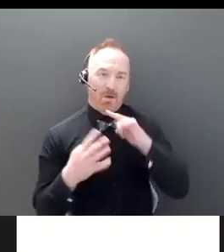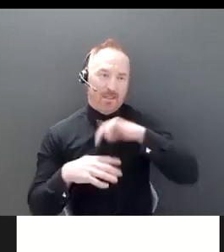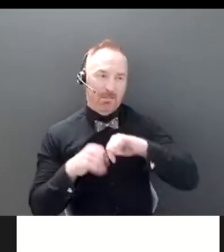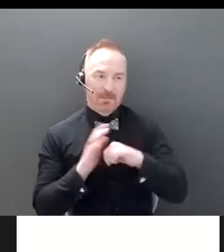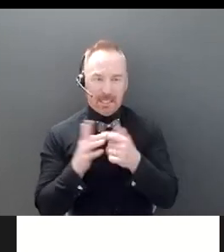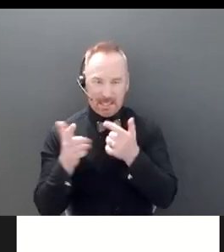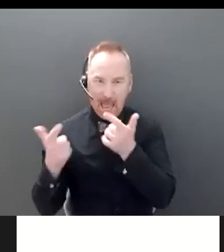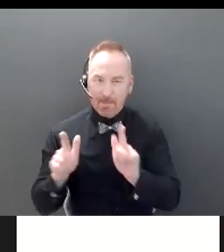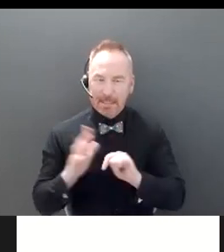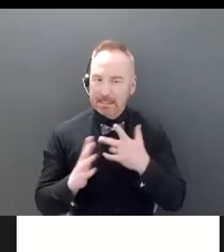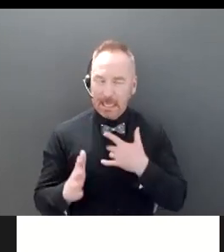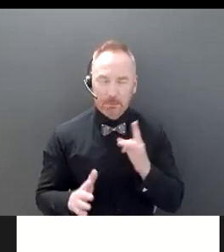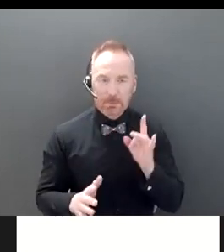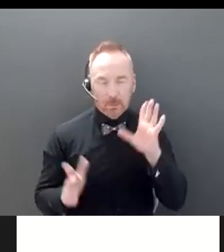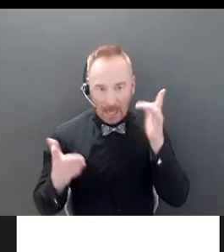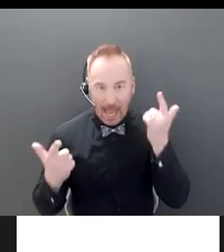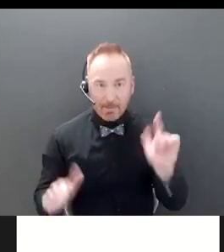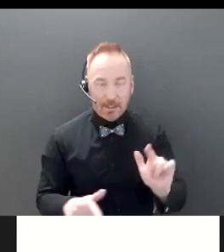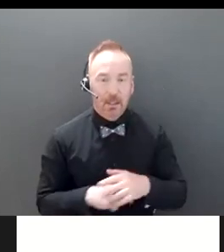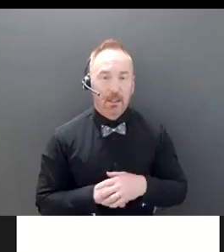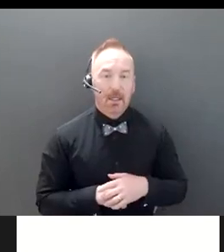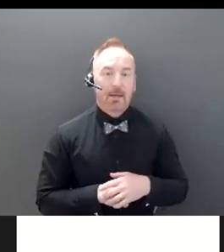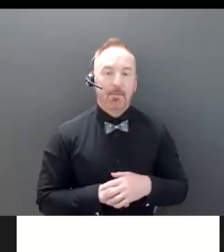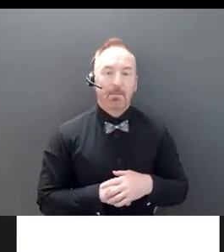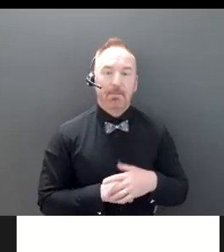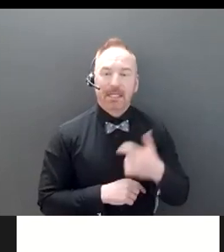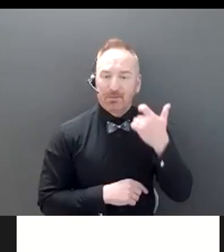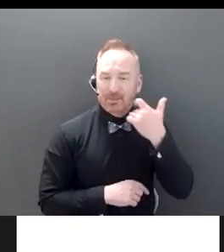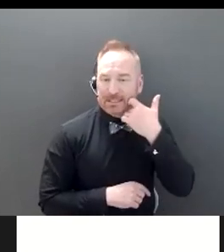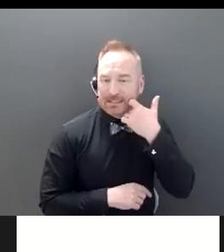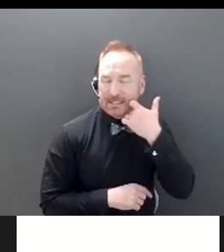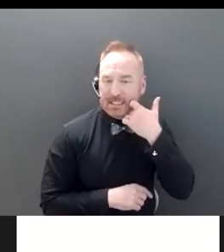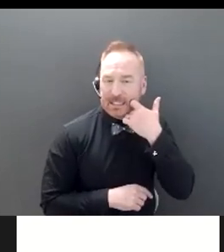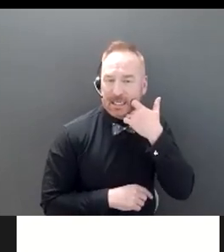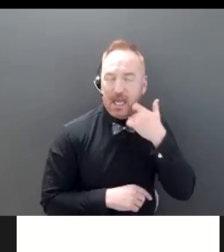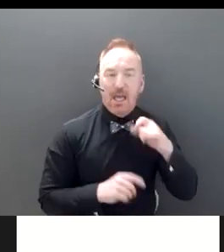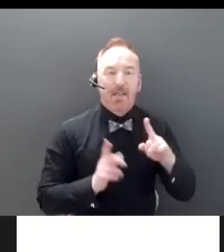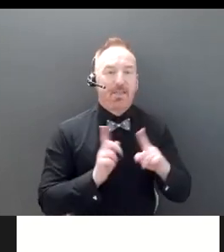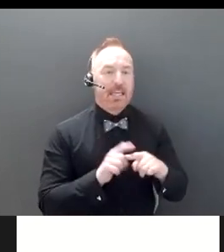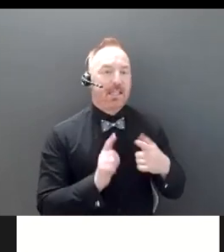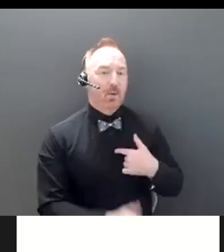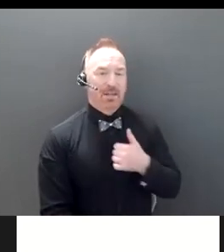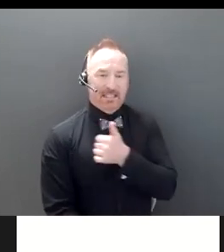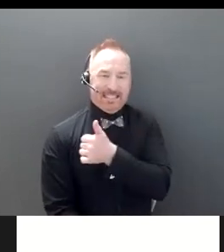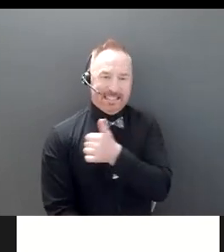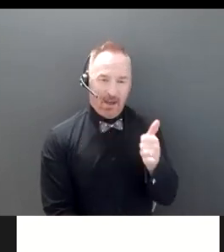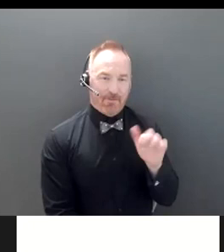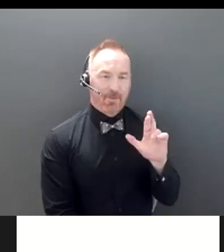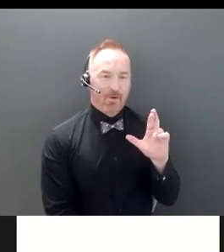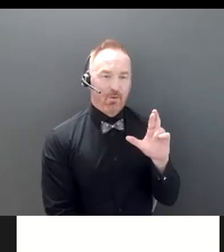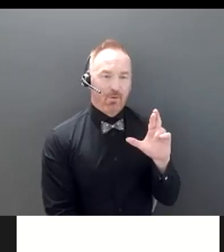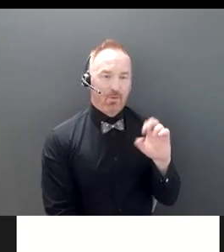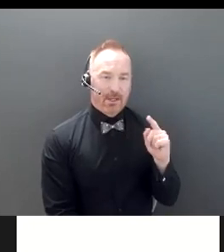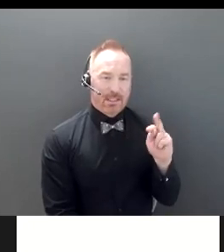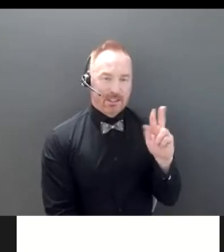think recently there were actually cases from the SRO, self-regulatory organizations who actually took disciplinary,